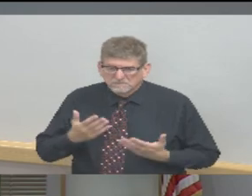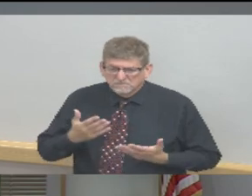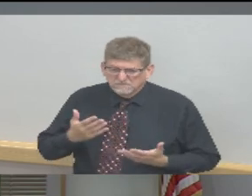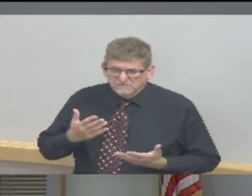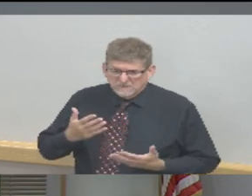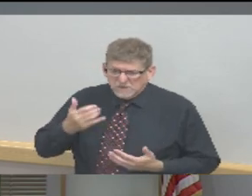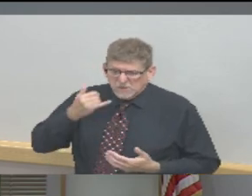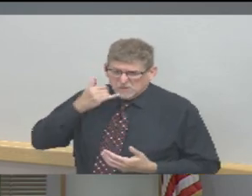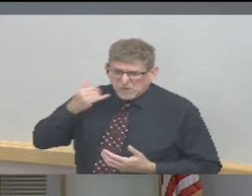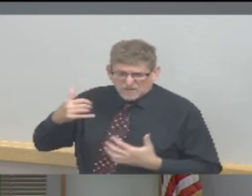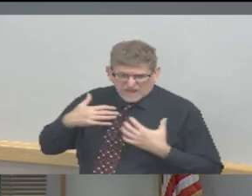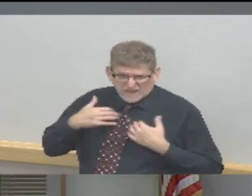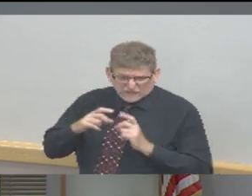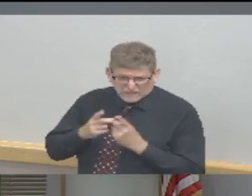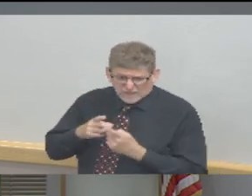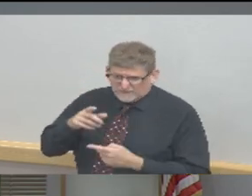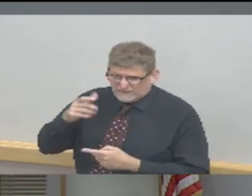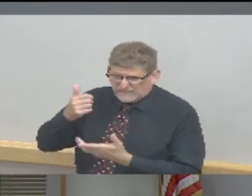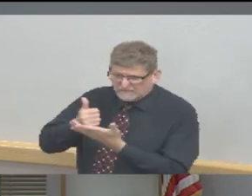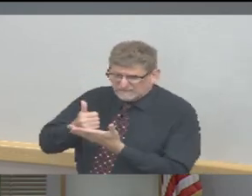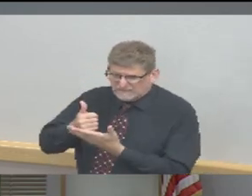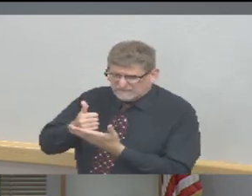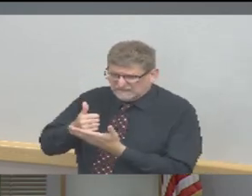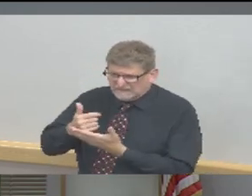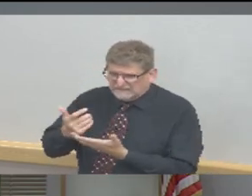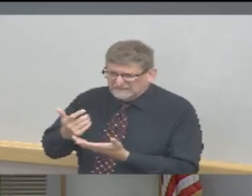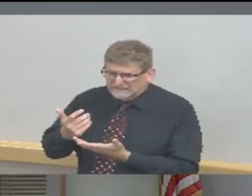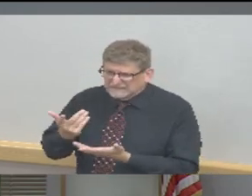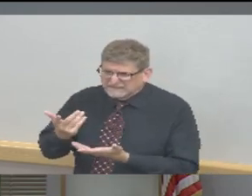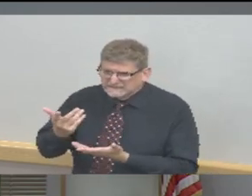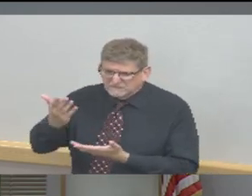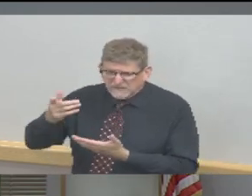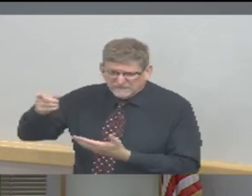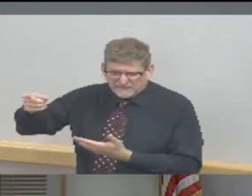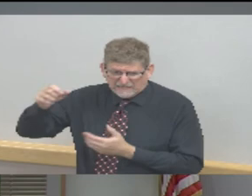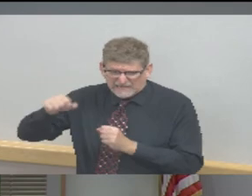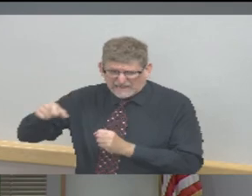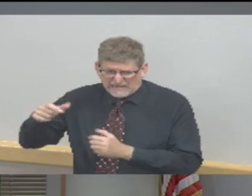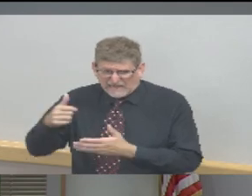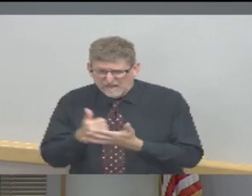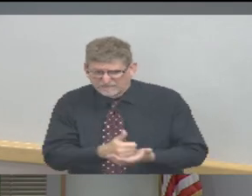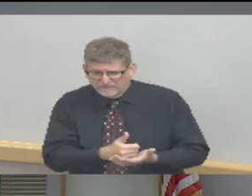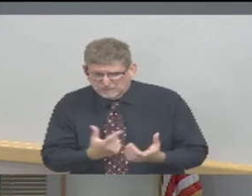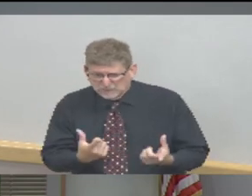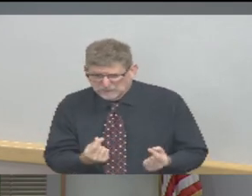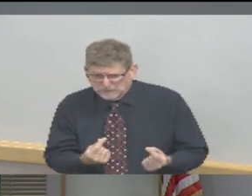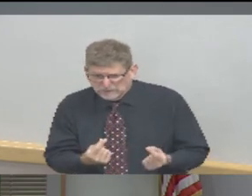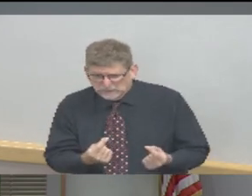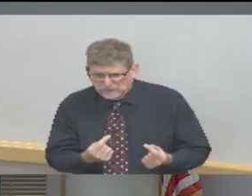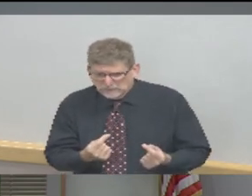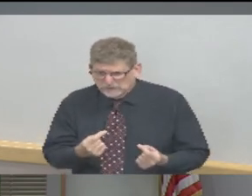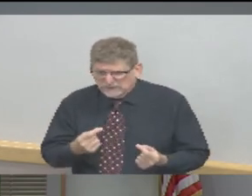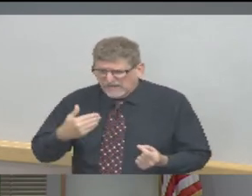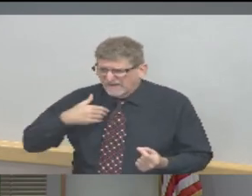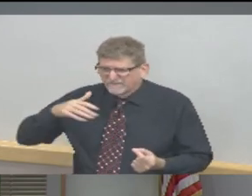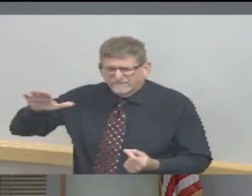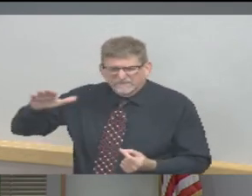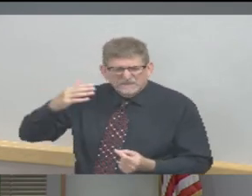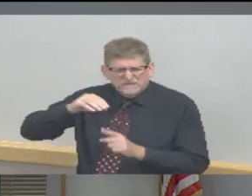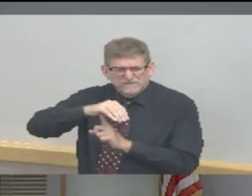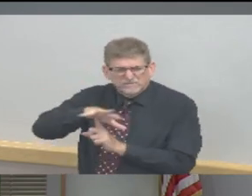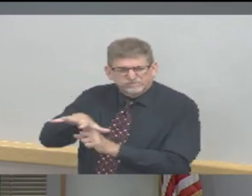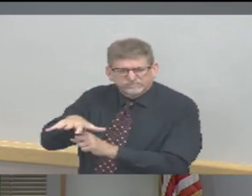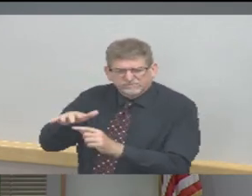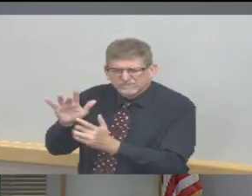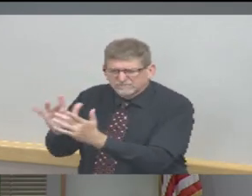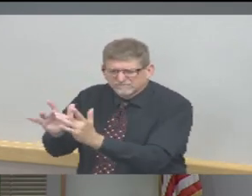we often can help in those situations. We have connections with various community organizations that might be